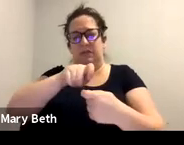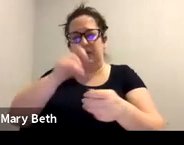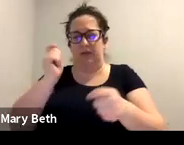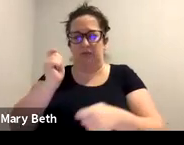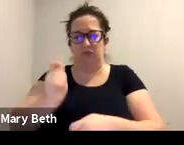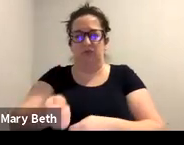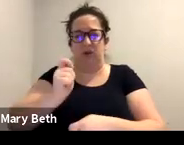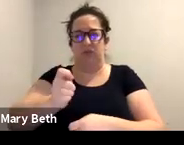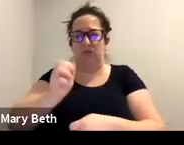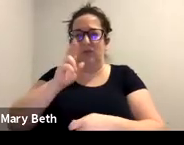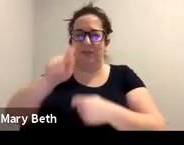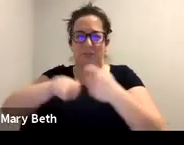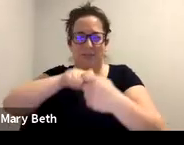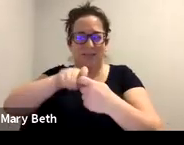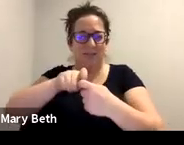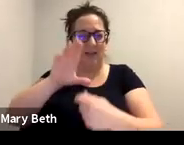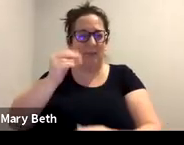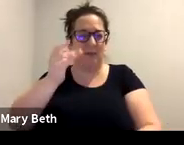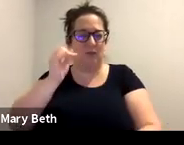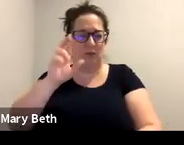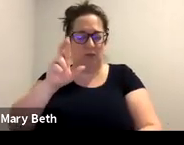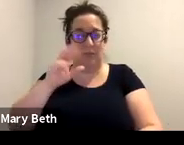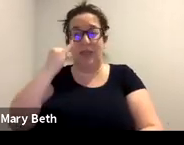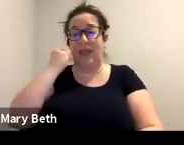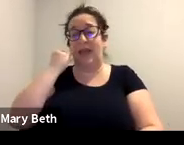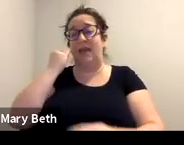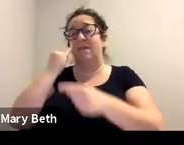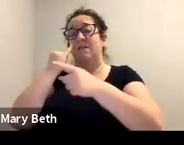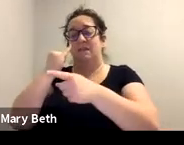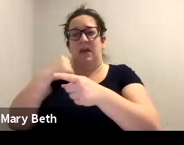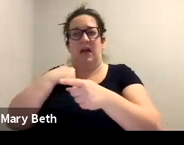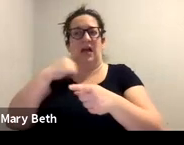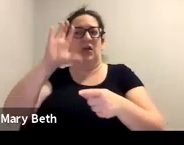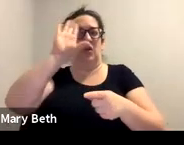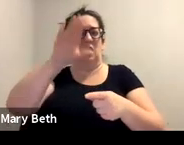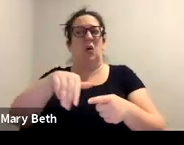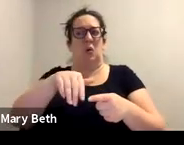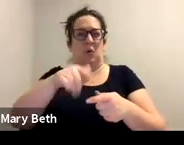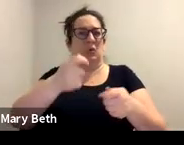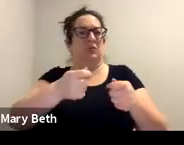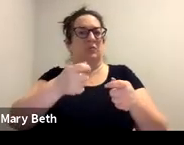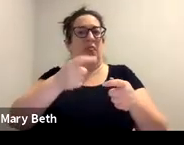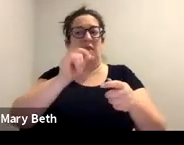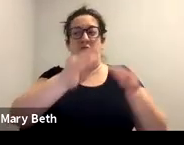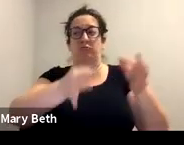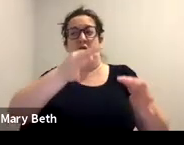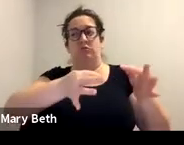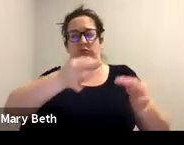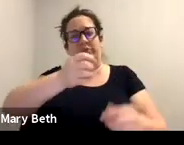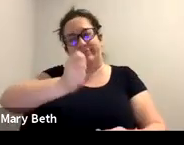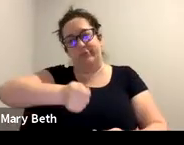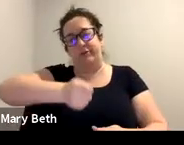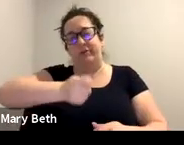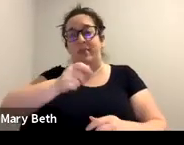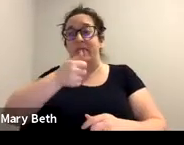day where there may be a problematic judge or commissioner looking at the case. Information like that is okay to share information that you've